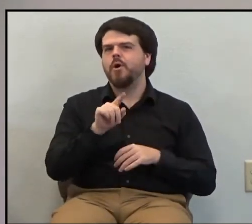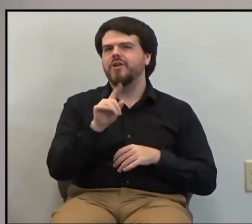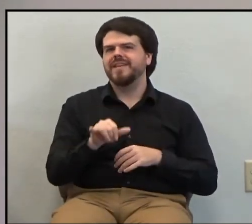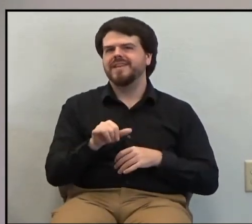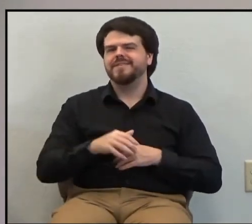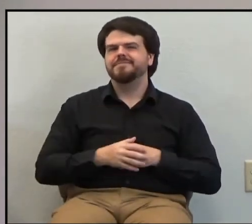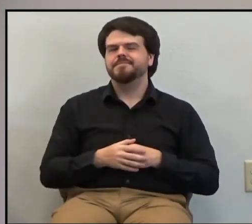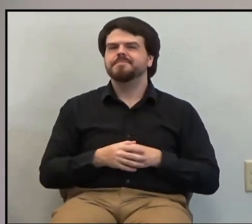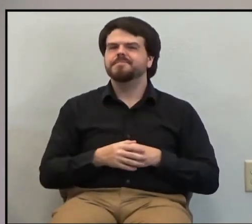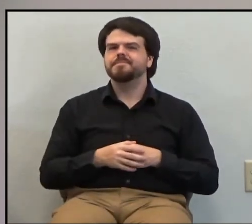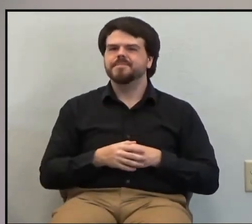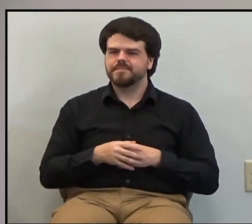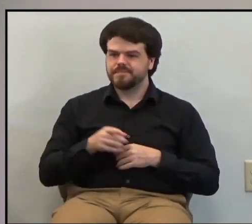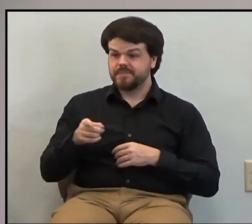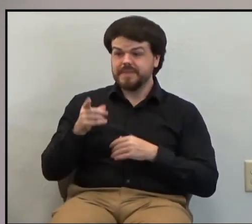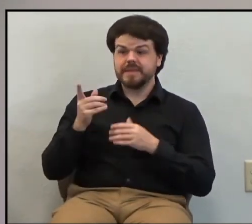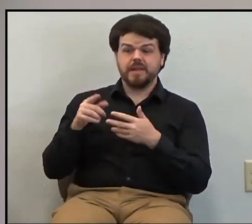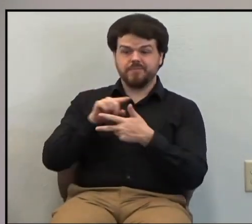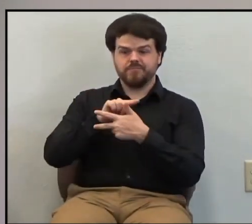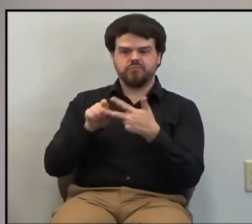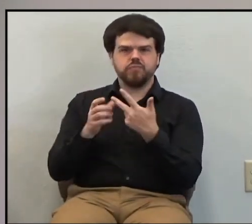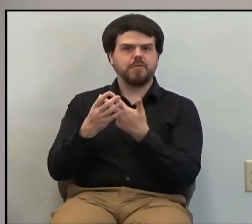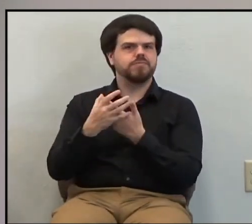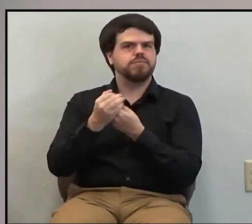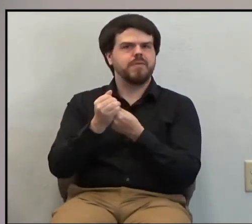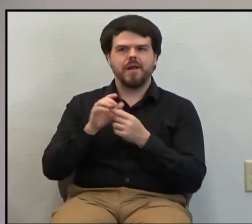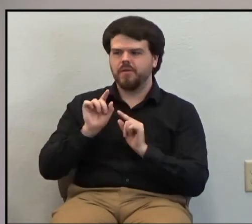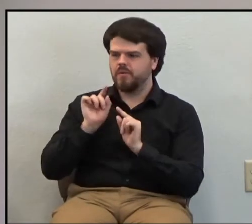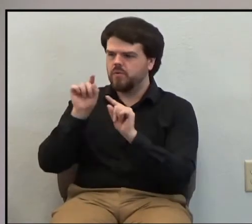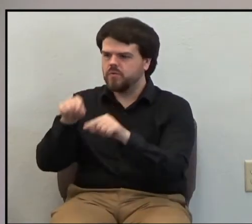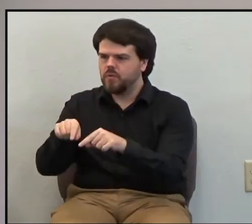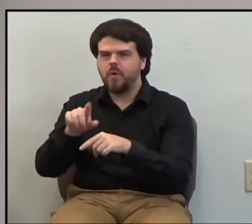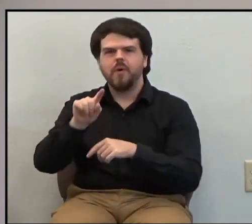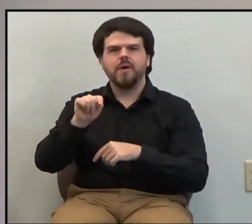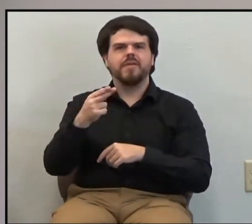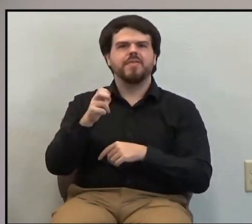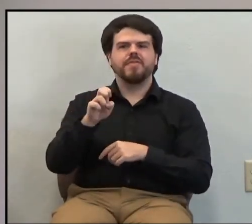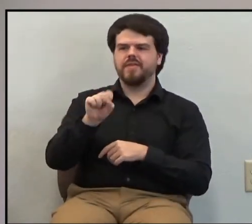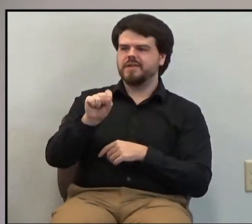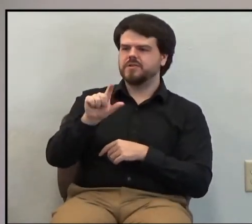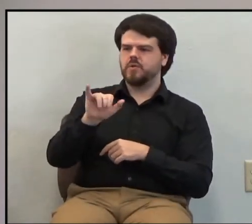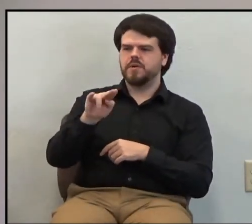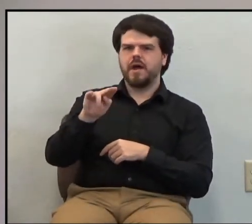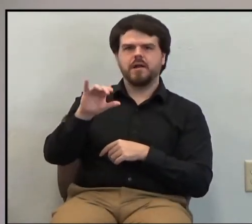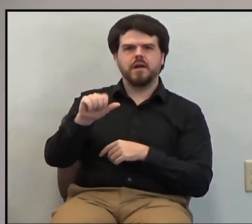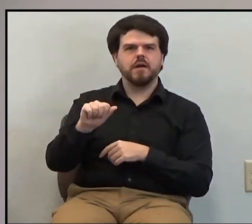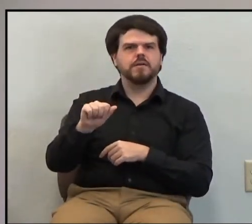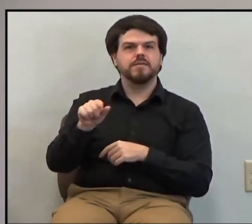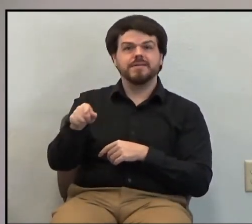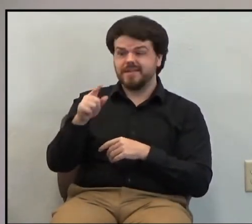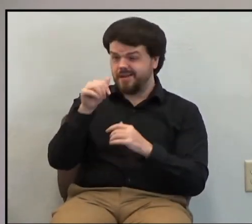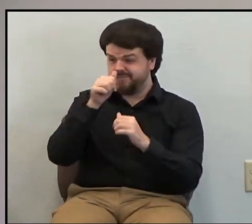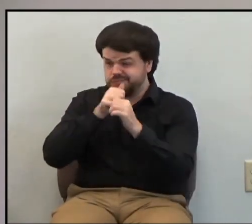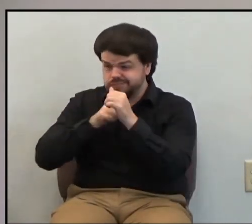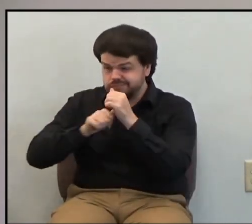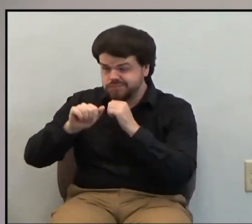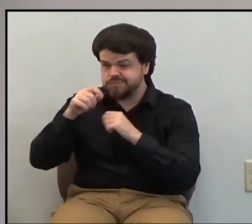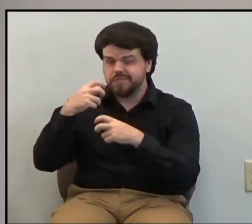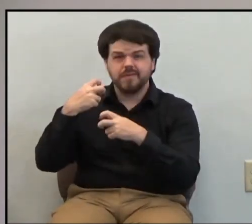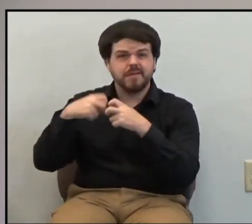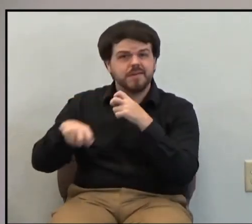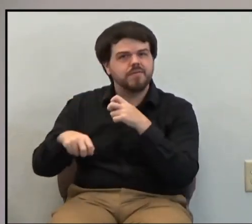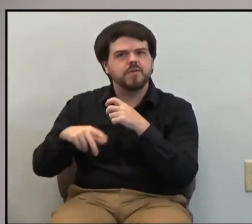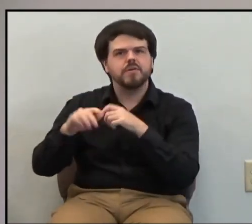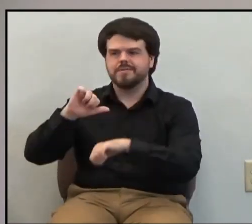Together they took the message of grace into Thessalonica, and in the midst of difficulties and persecution, they established a church